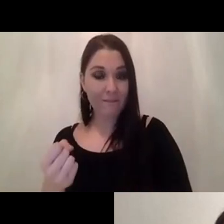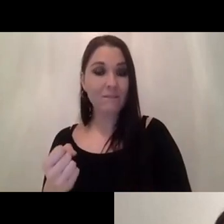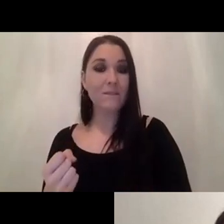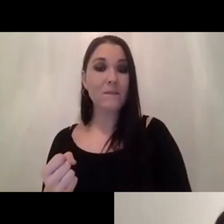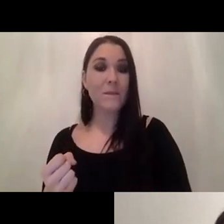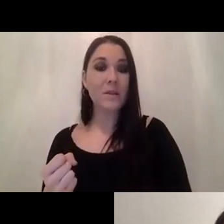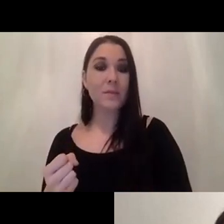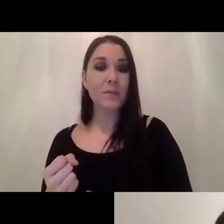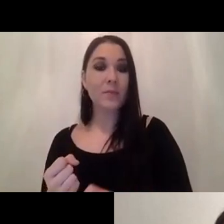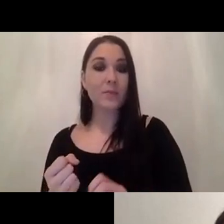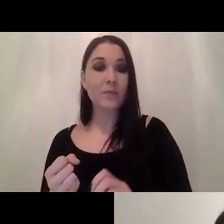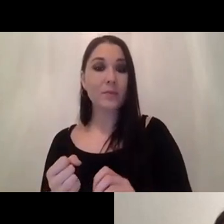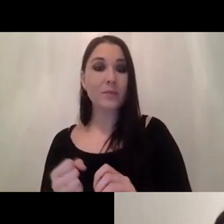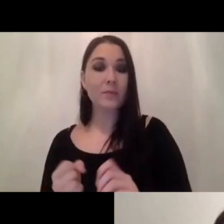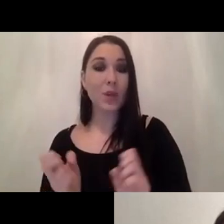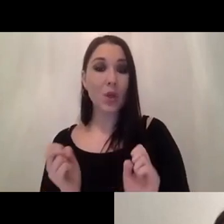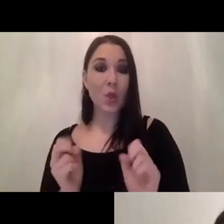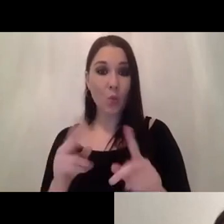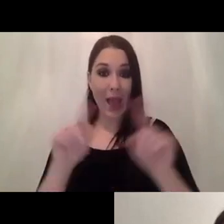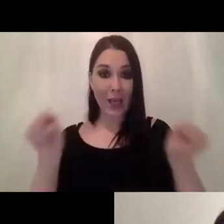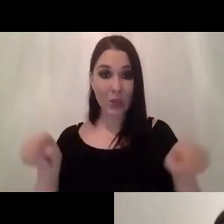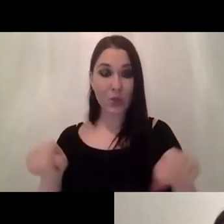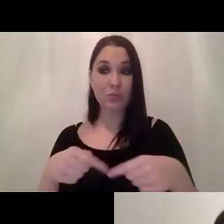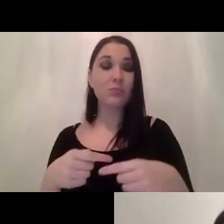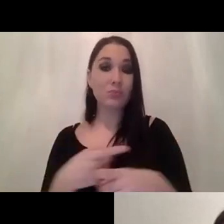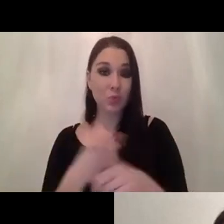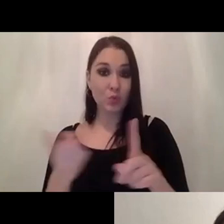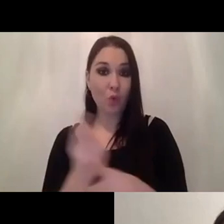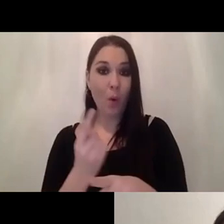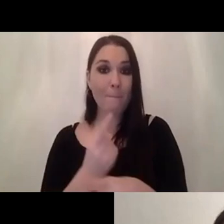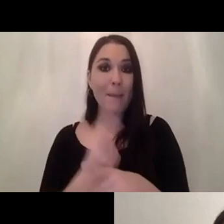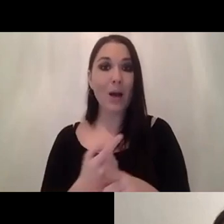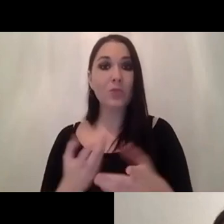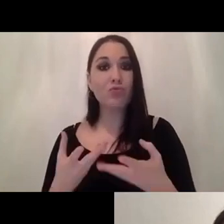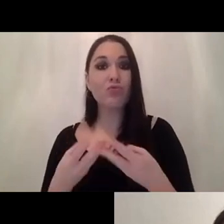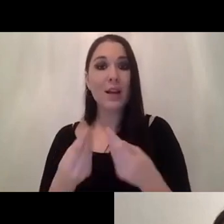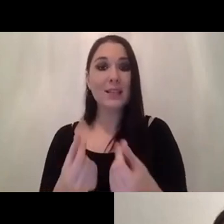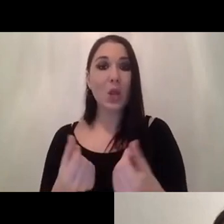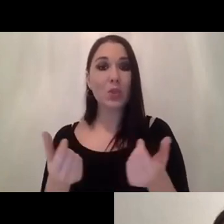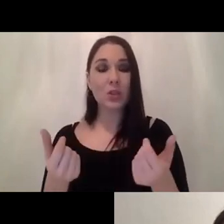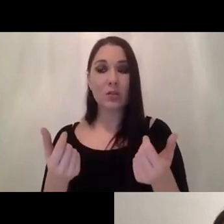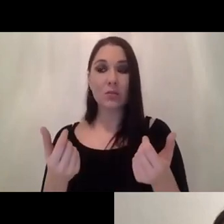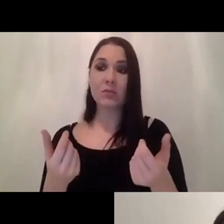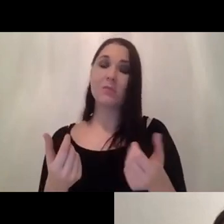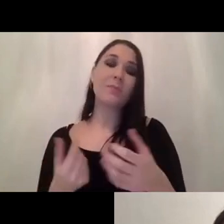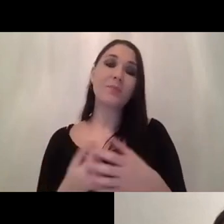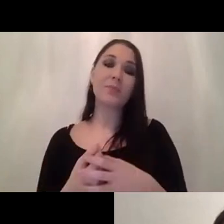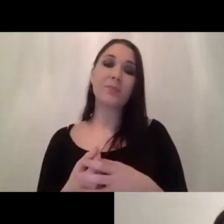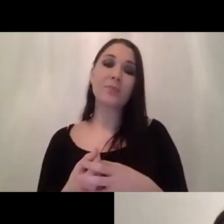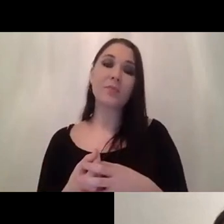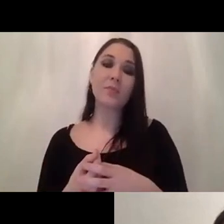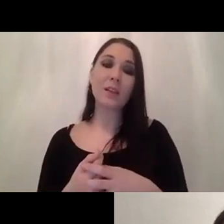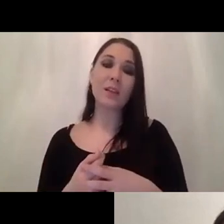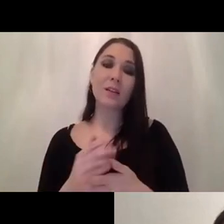the way you talk about resolution in a in a common rectangular shape sensor is uh just by